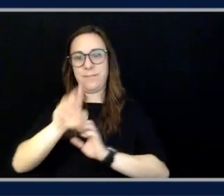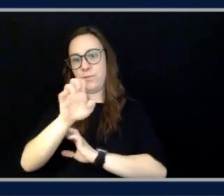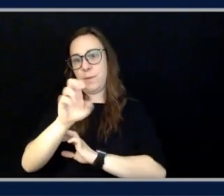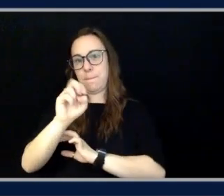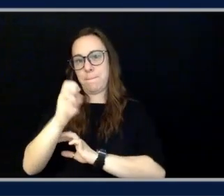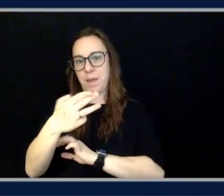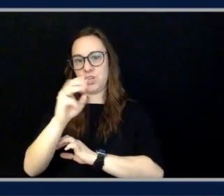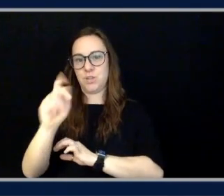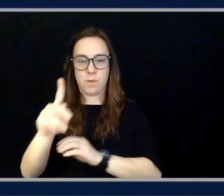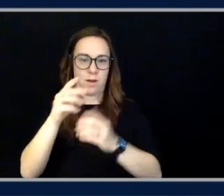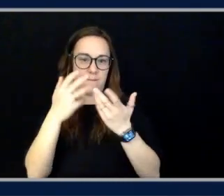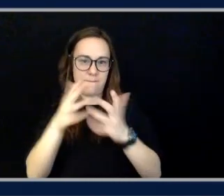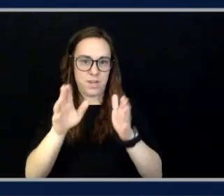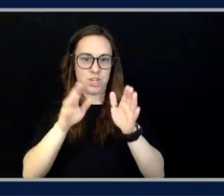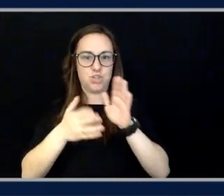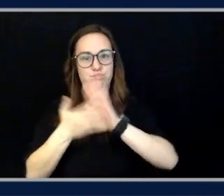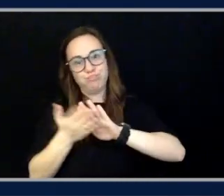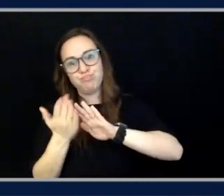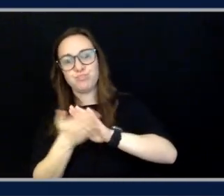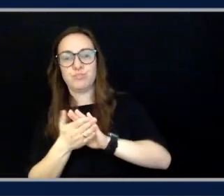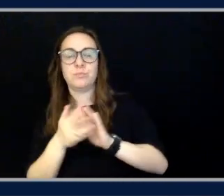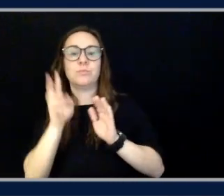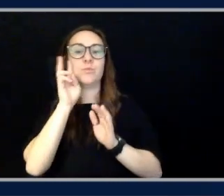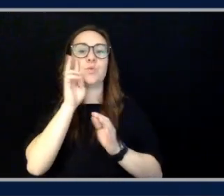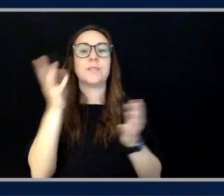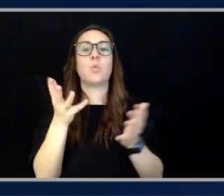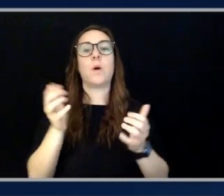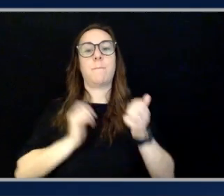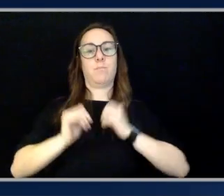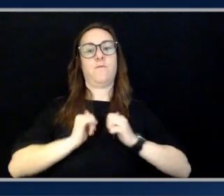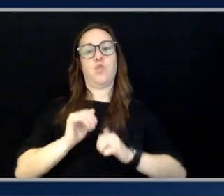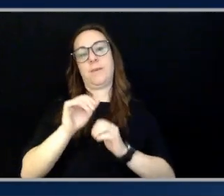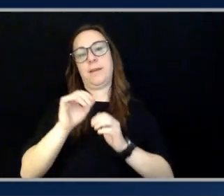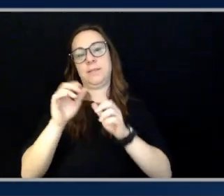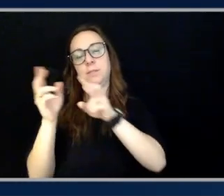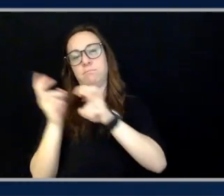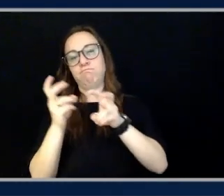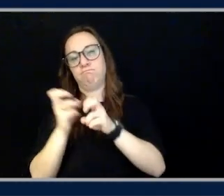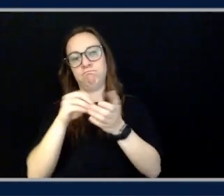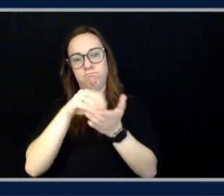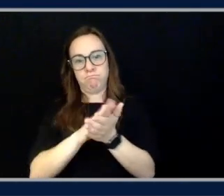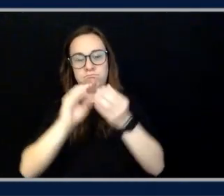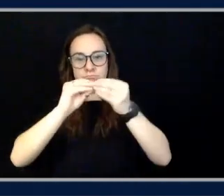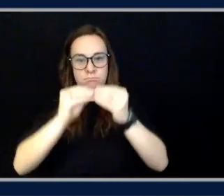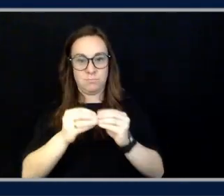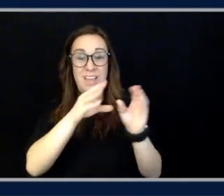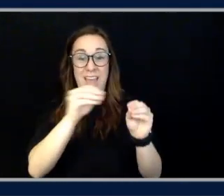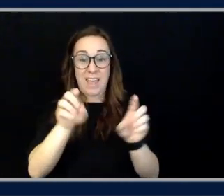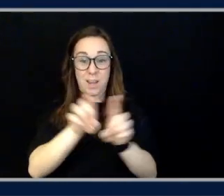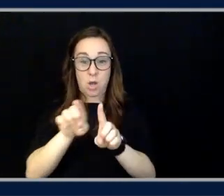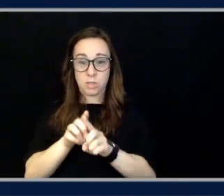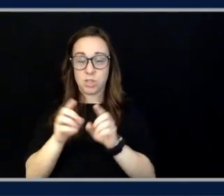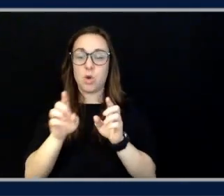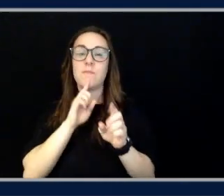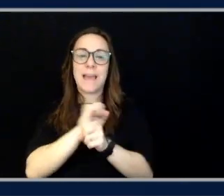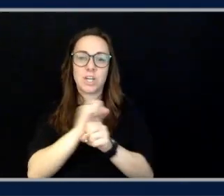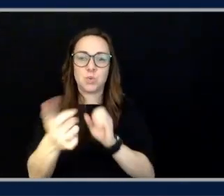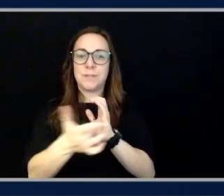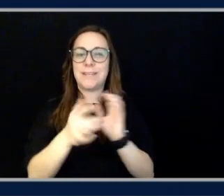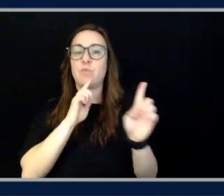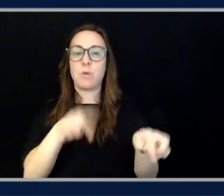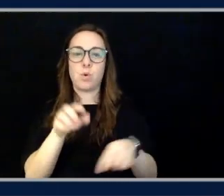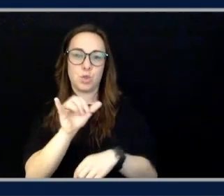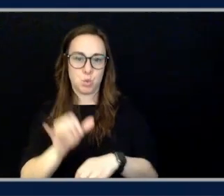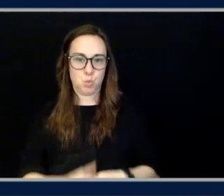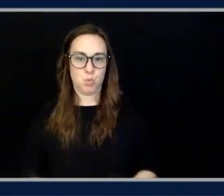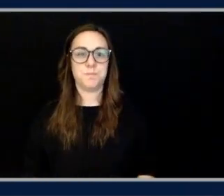models and see kind of where the performance stacks. And if you want to dive a bit deeper, you can also go to the actual tech report. But what we'll do is we'll go